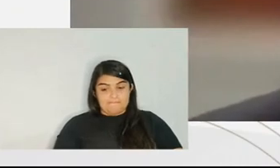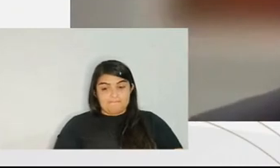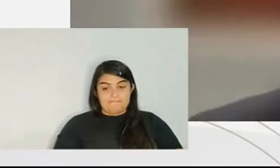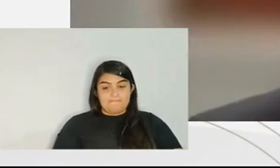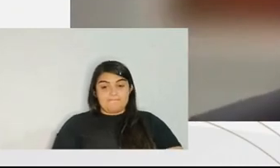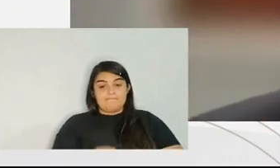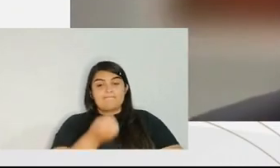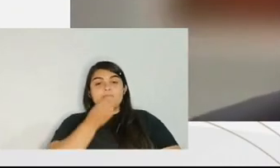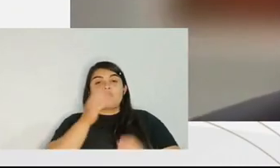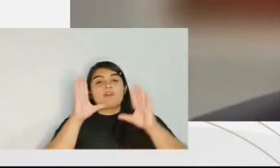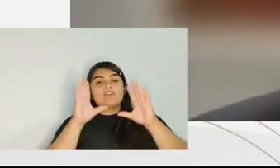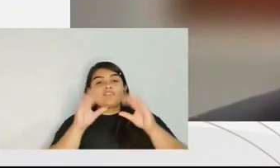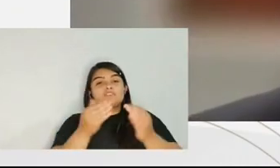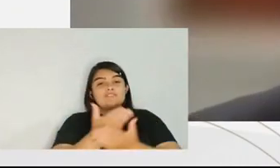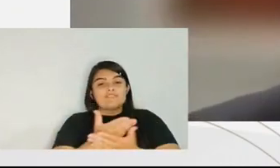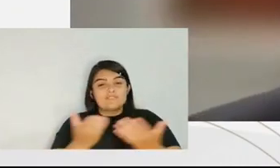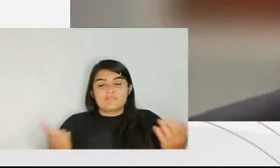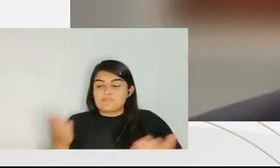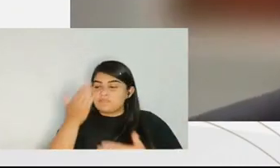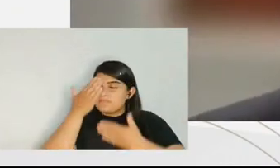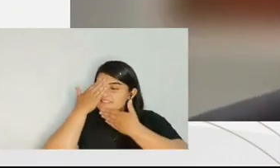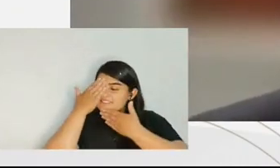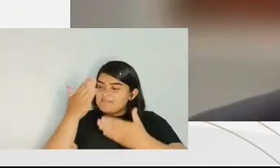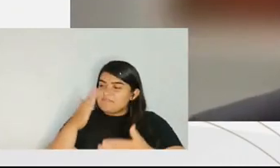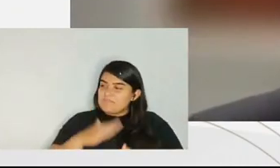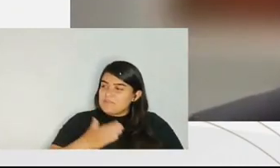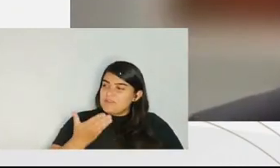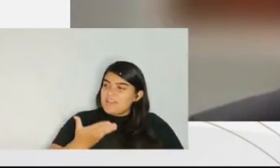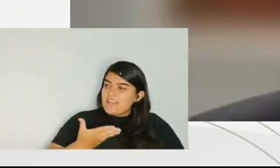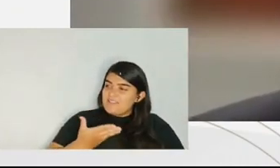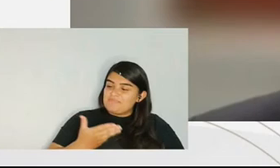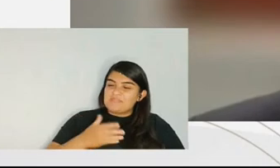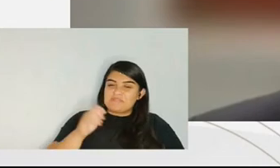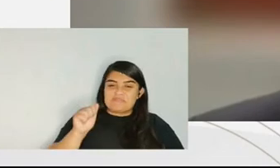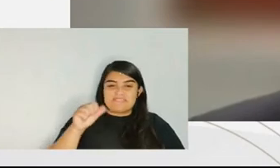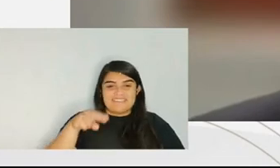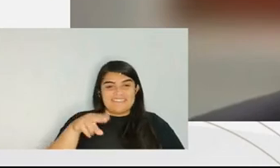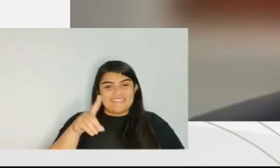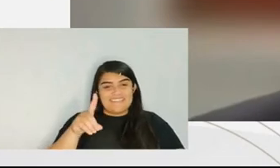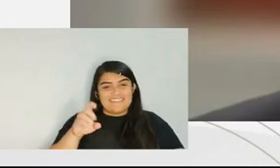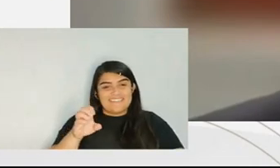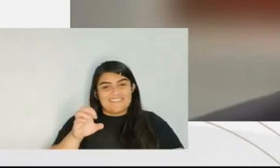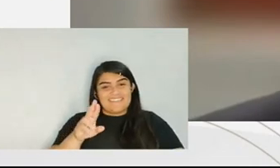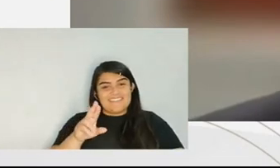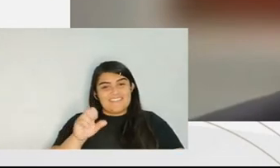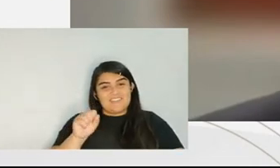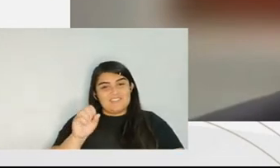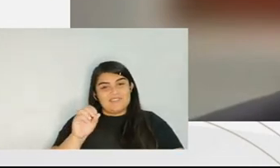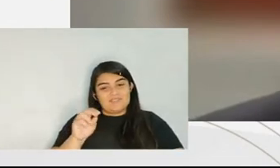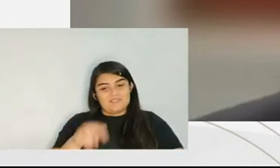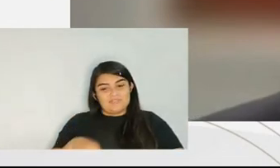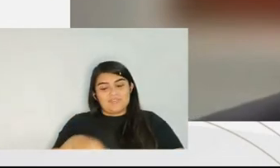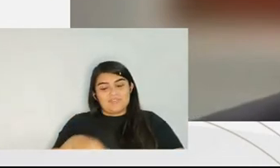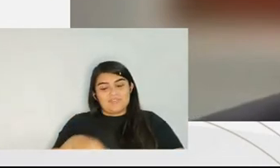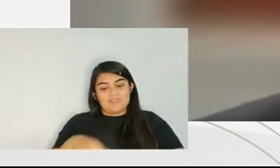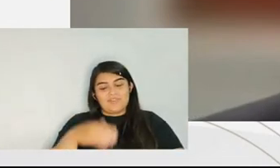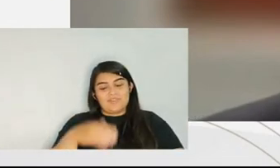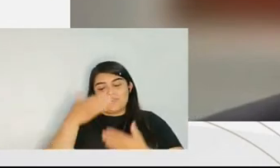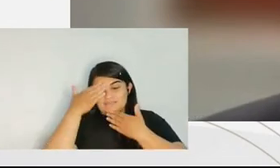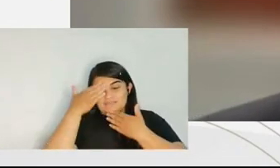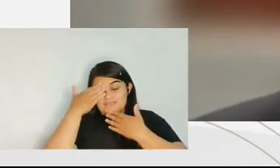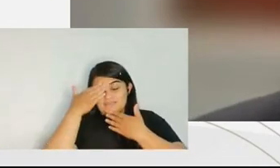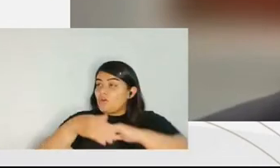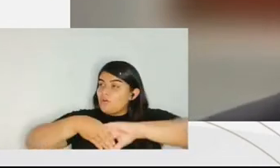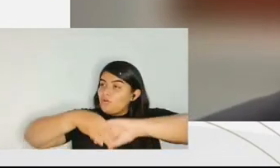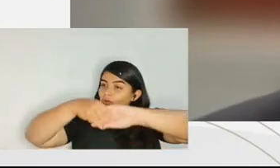a prosecutor. So thank you for all your kind words from you, Anderson. I salute you